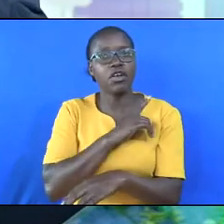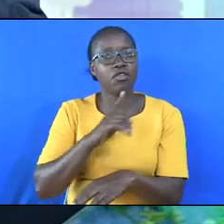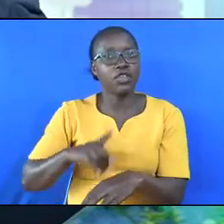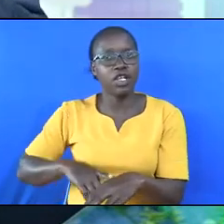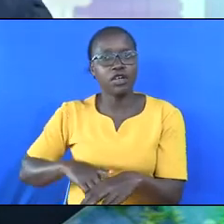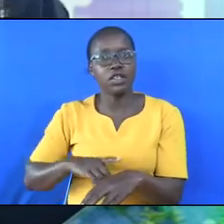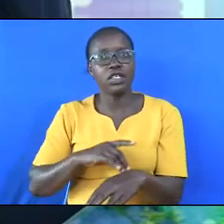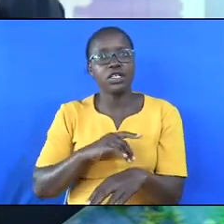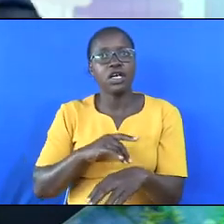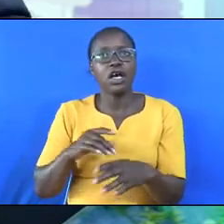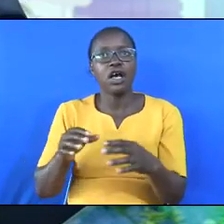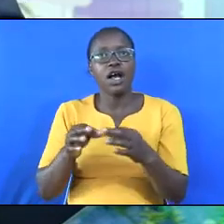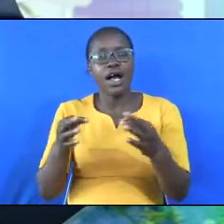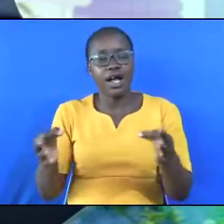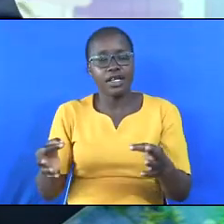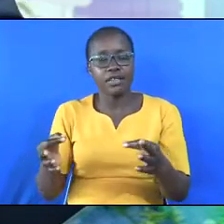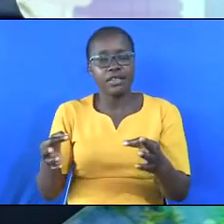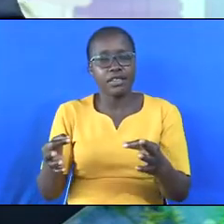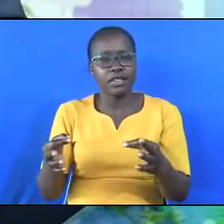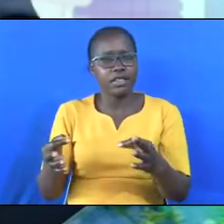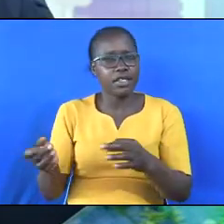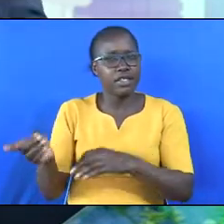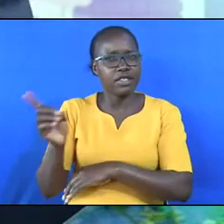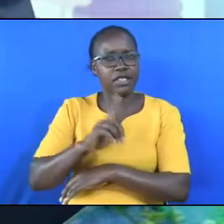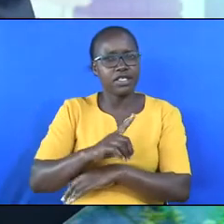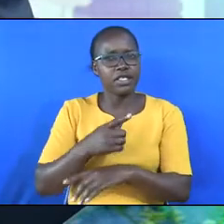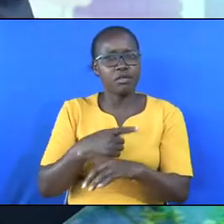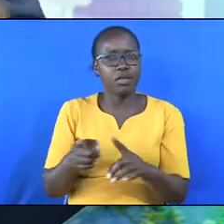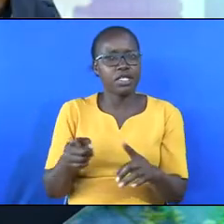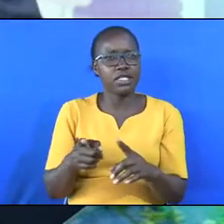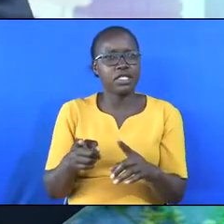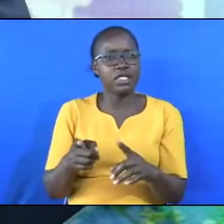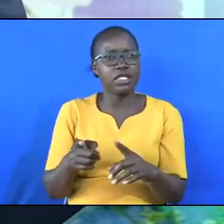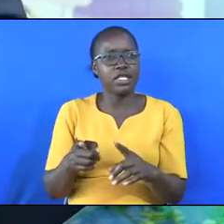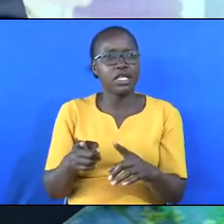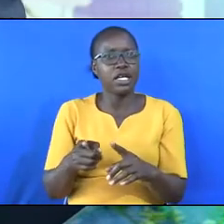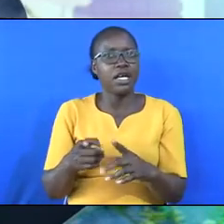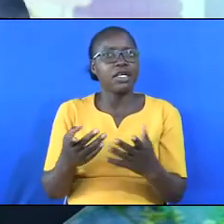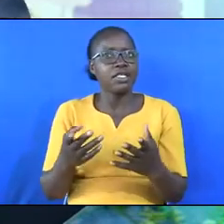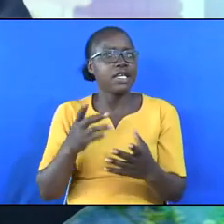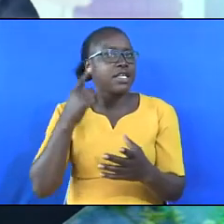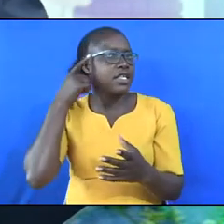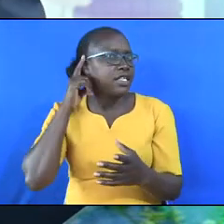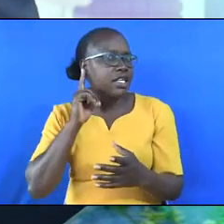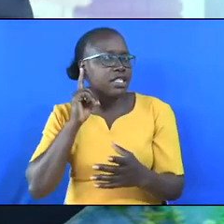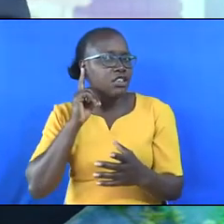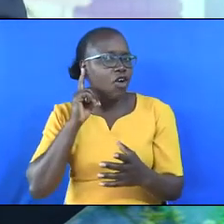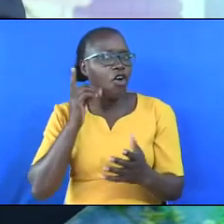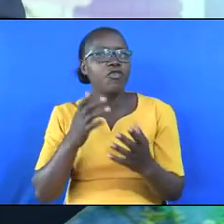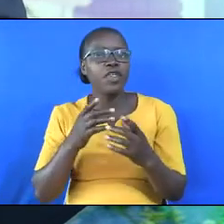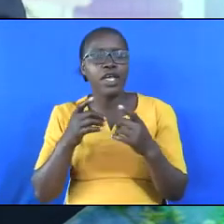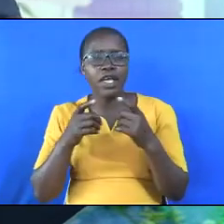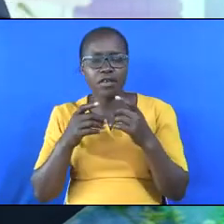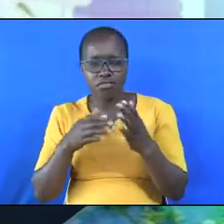Lord prolongeth days, but the years of the wicked shall be shortened.